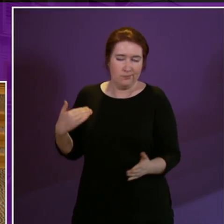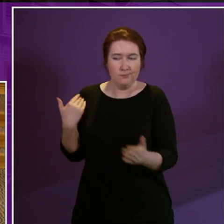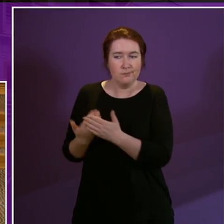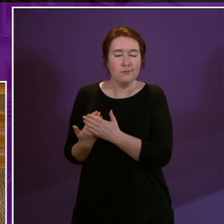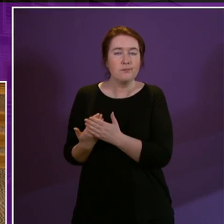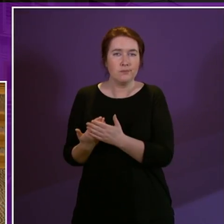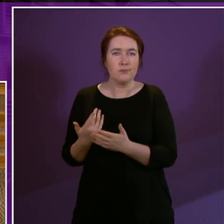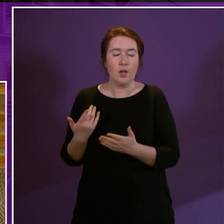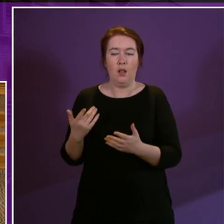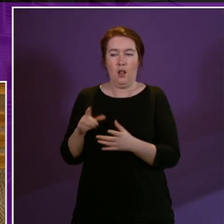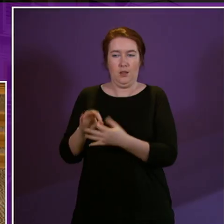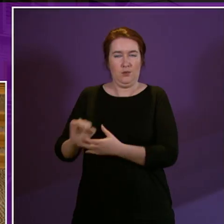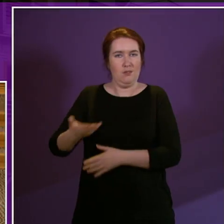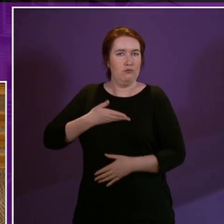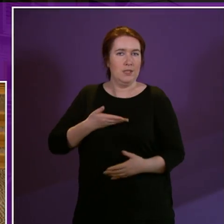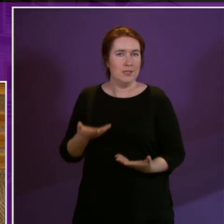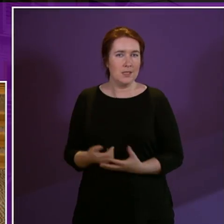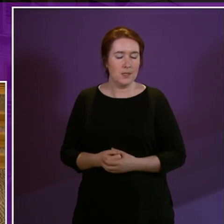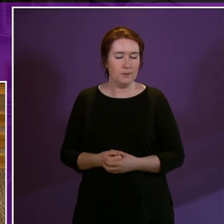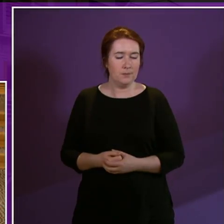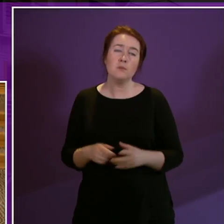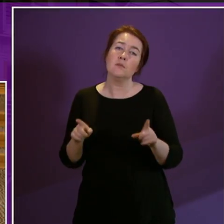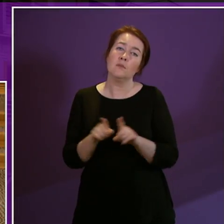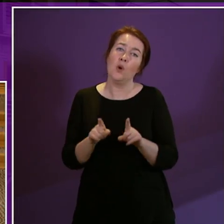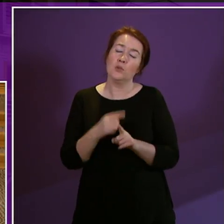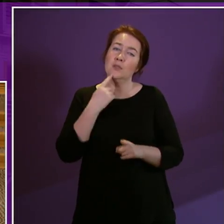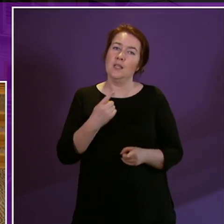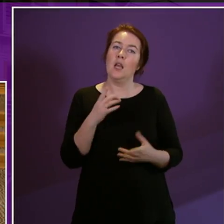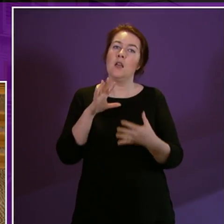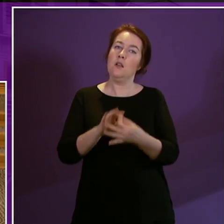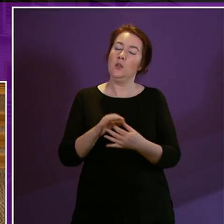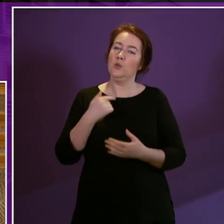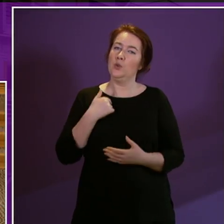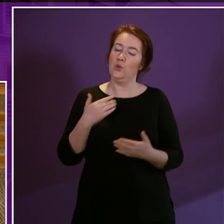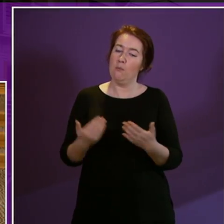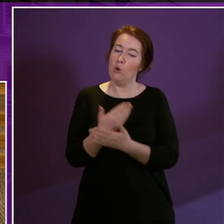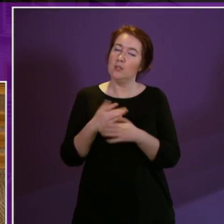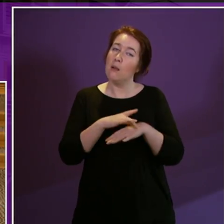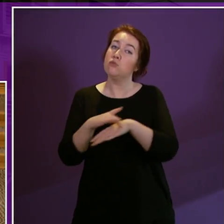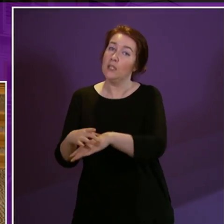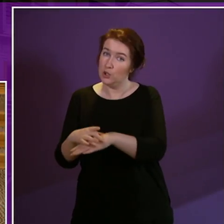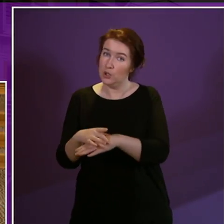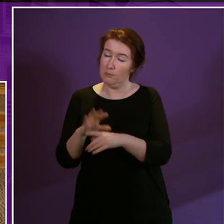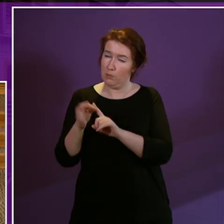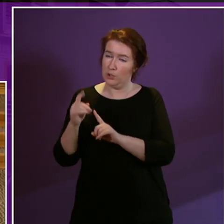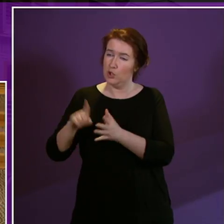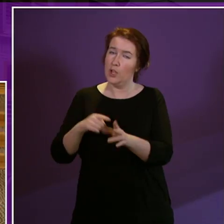have been doing in terms of their rights I would say in terms of the modern apprenticeship point that he made whilst